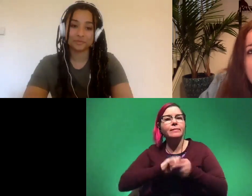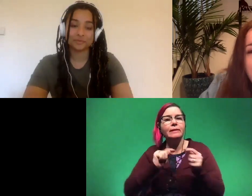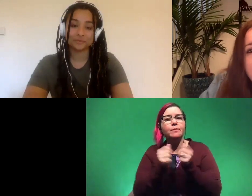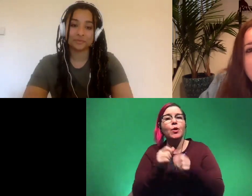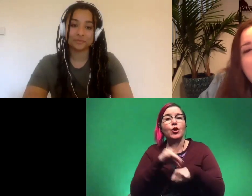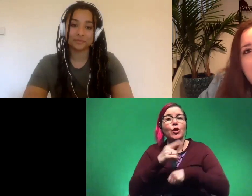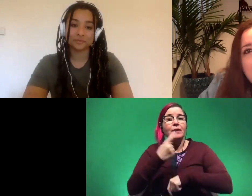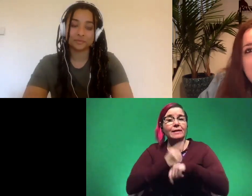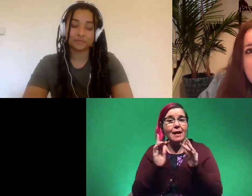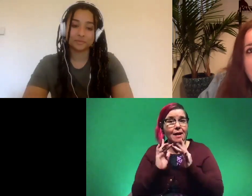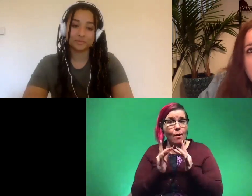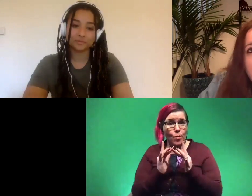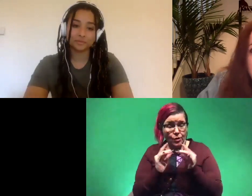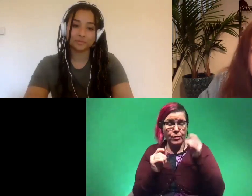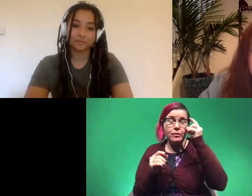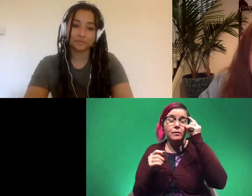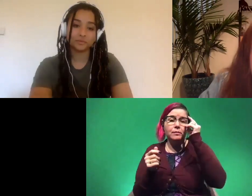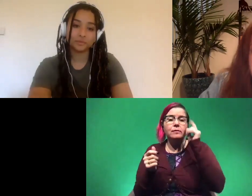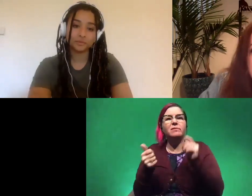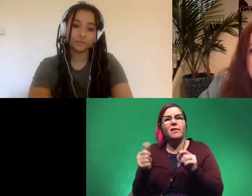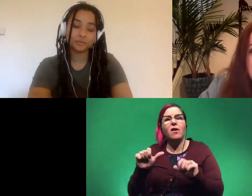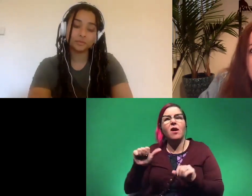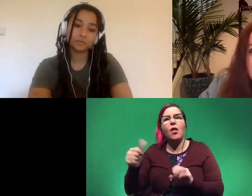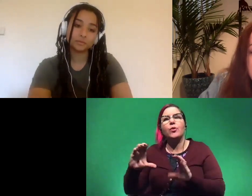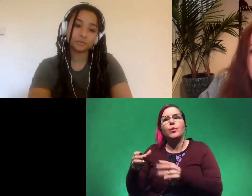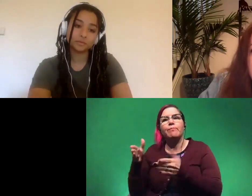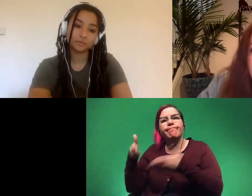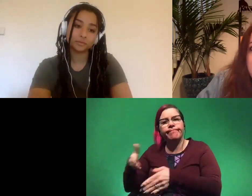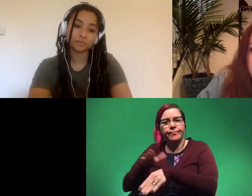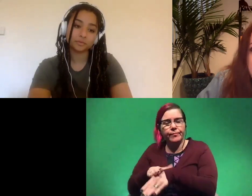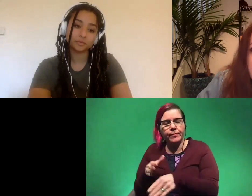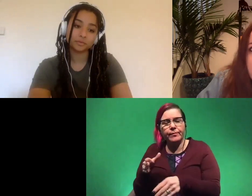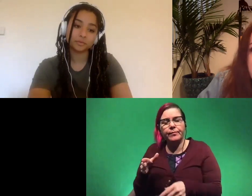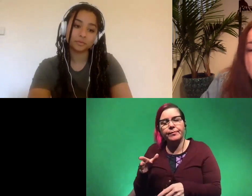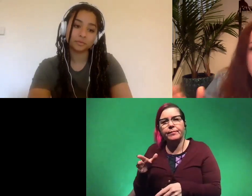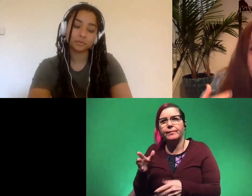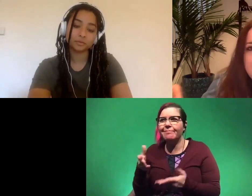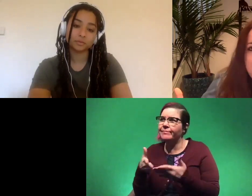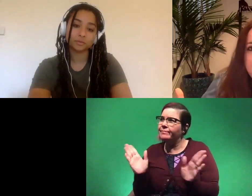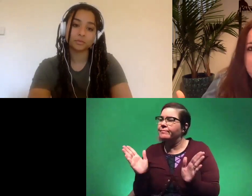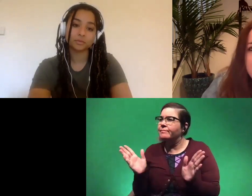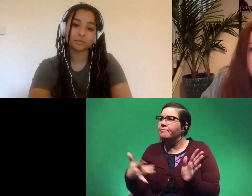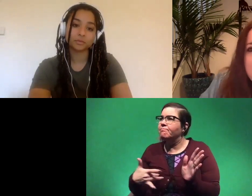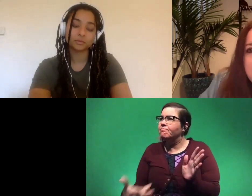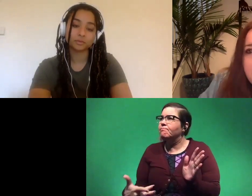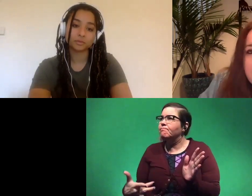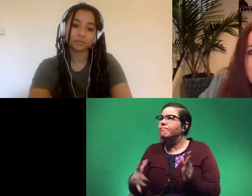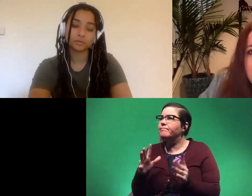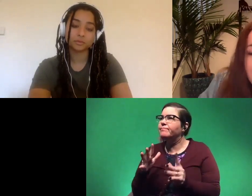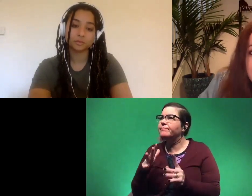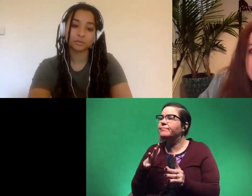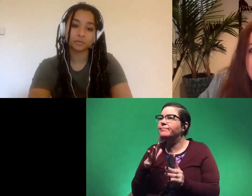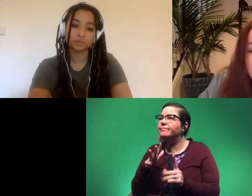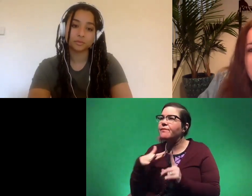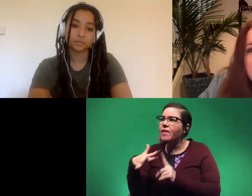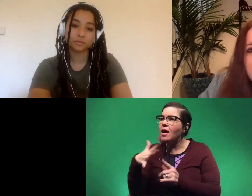day network um they are another group that really focuses on uh generally um environmental friendly